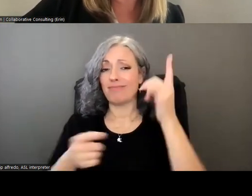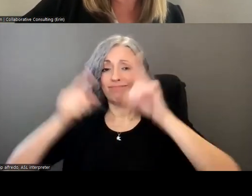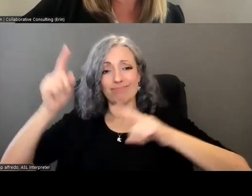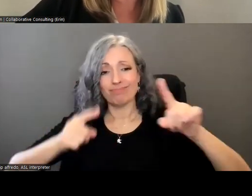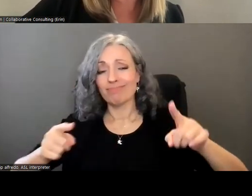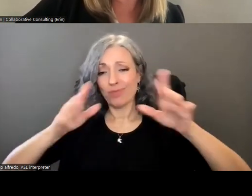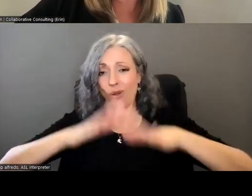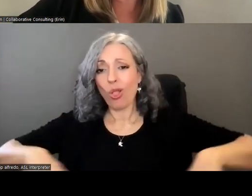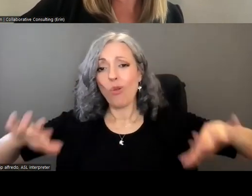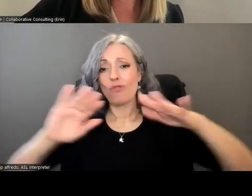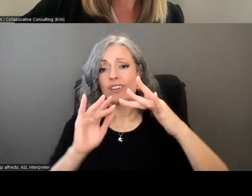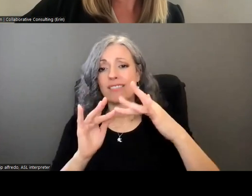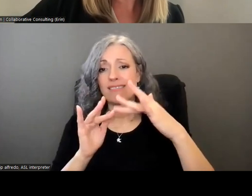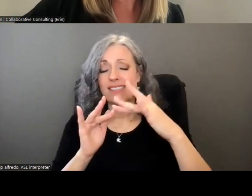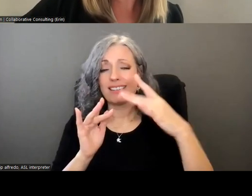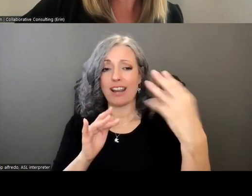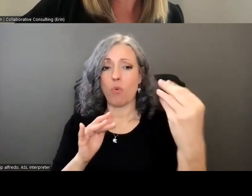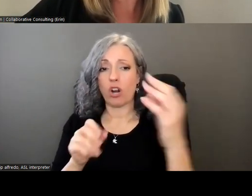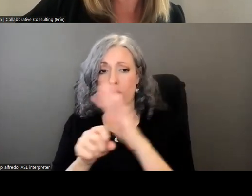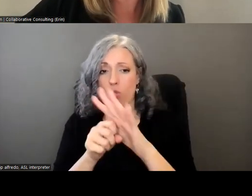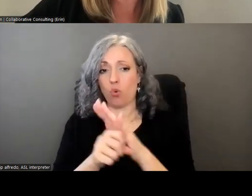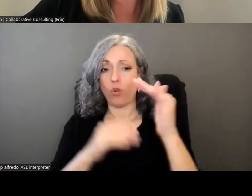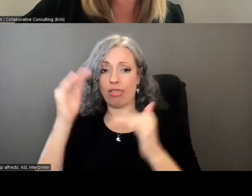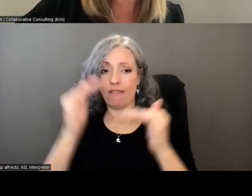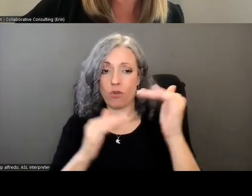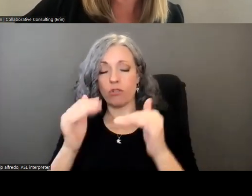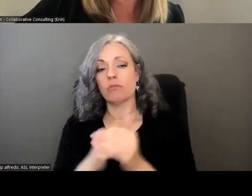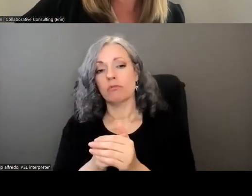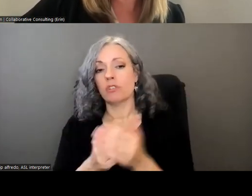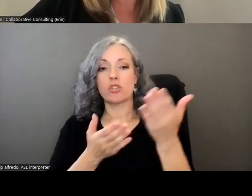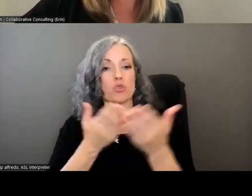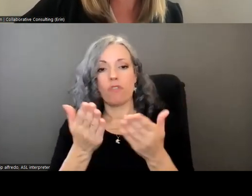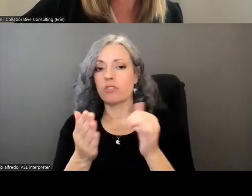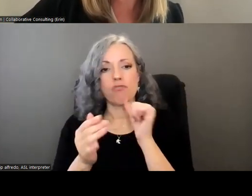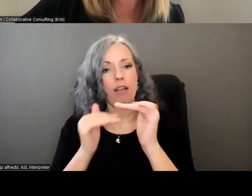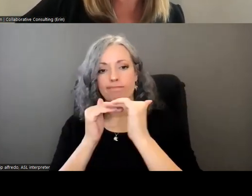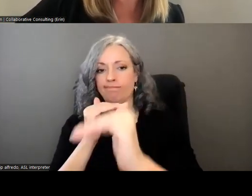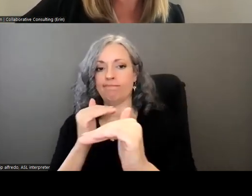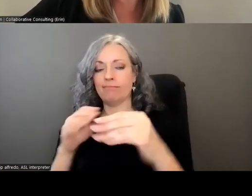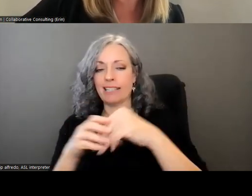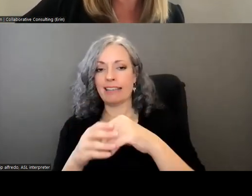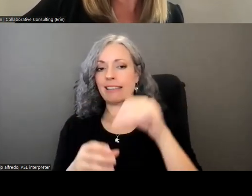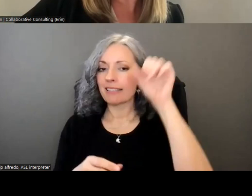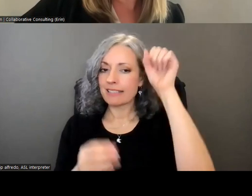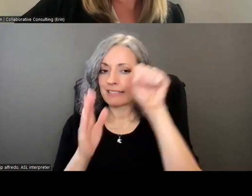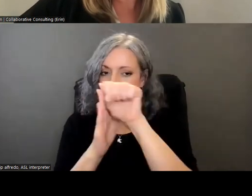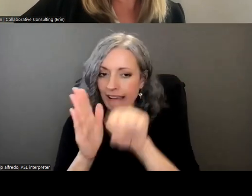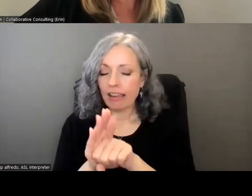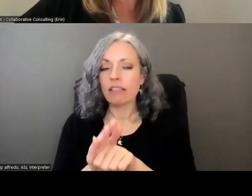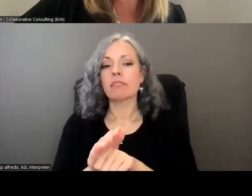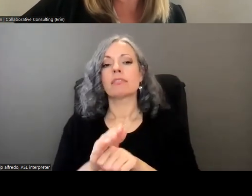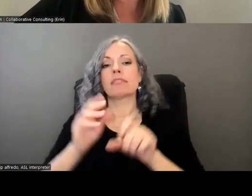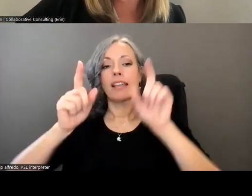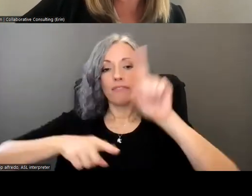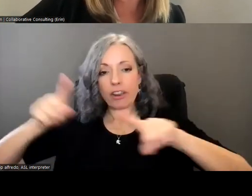seen throughout the network at the local level services are inconsistent throughout the state the scope of the services can vary and the